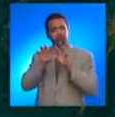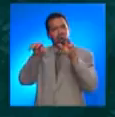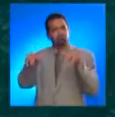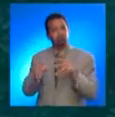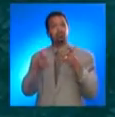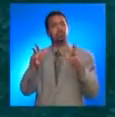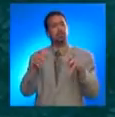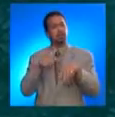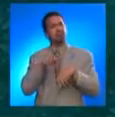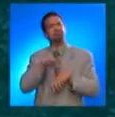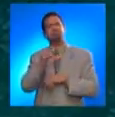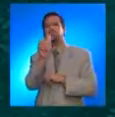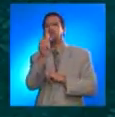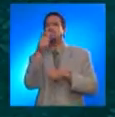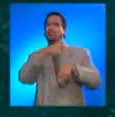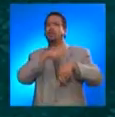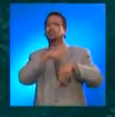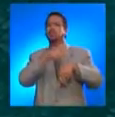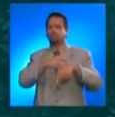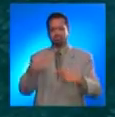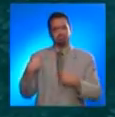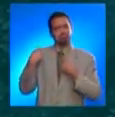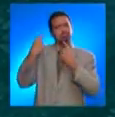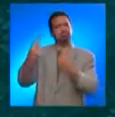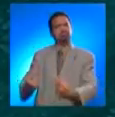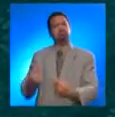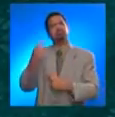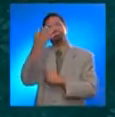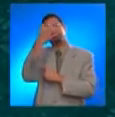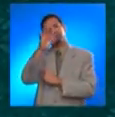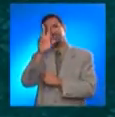It has had more than 10 eruptions since 1939.